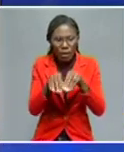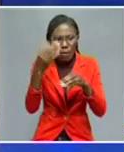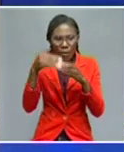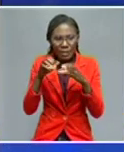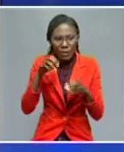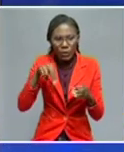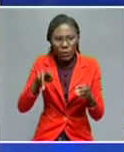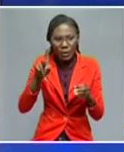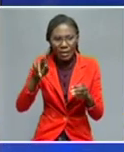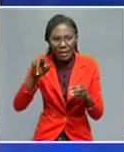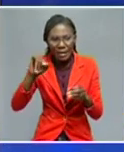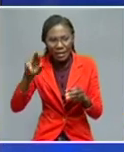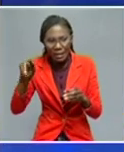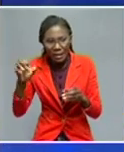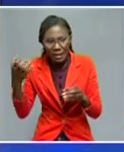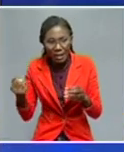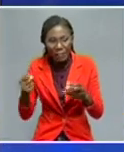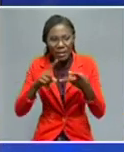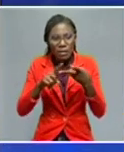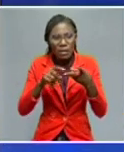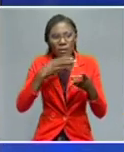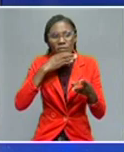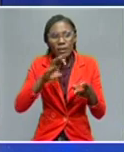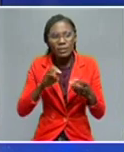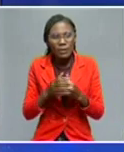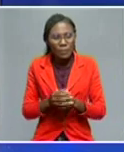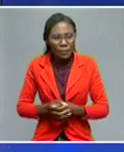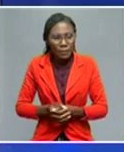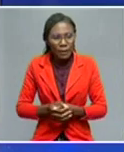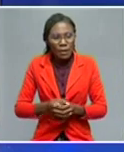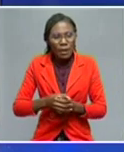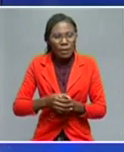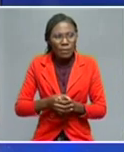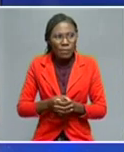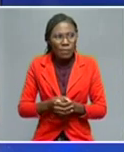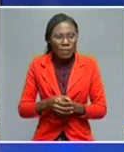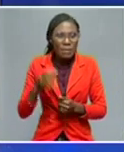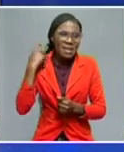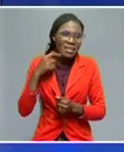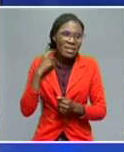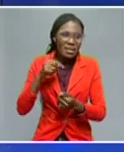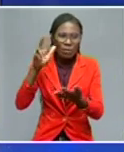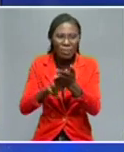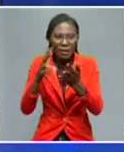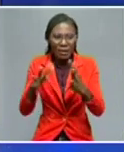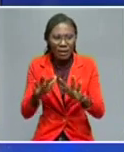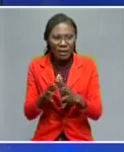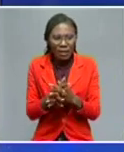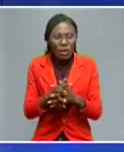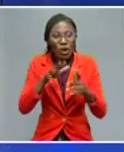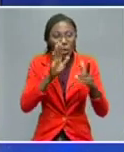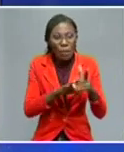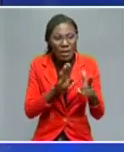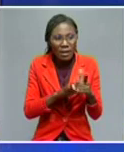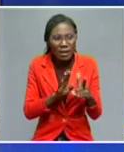and Russia, grounded by Britain and the United States, about the security